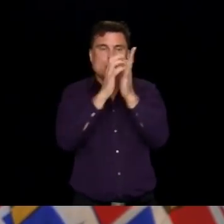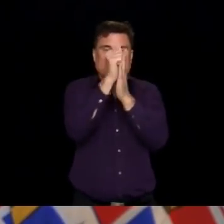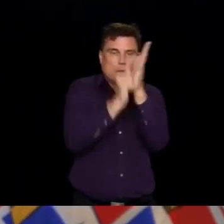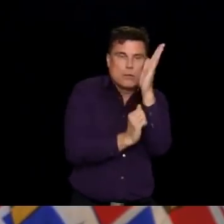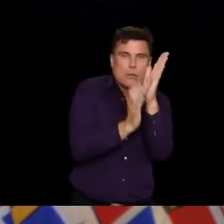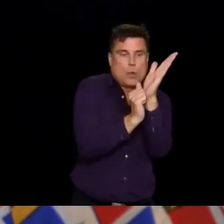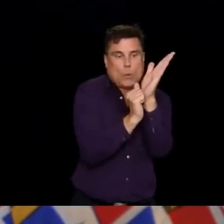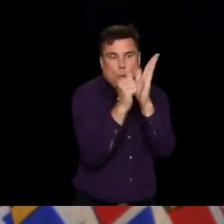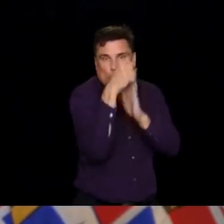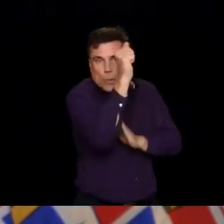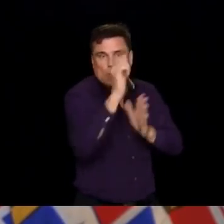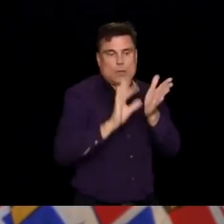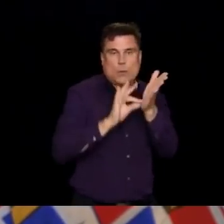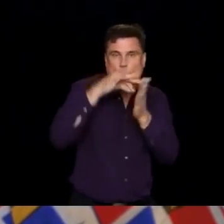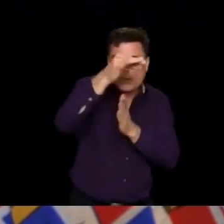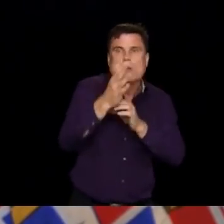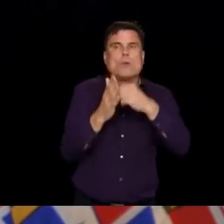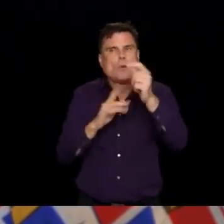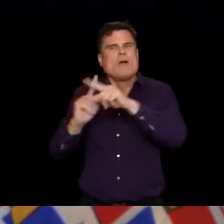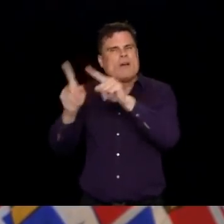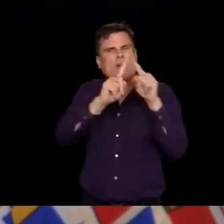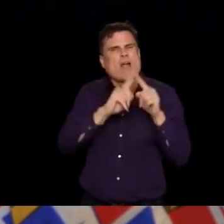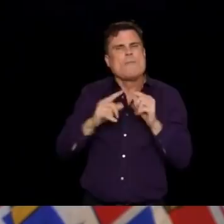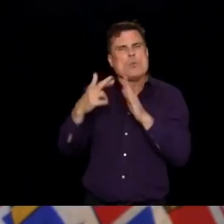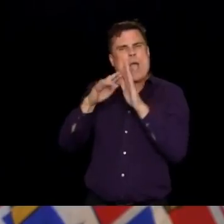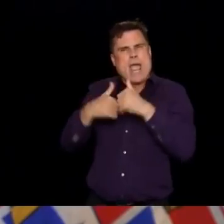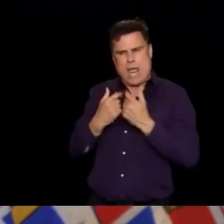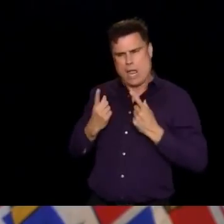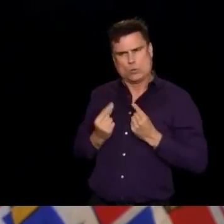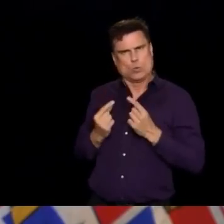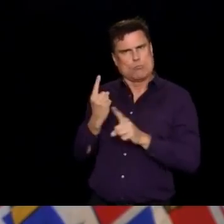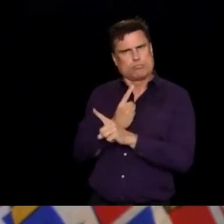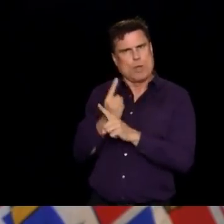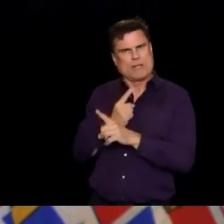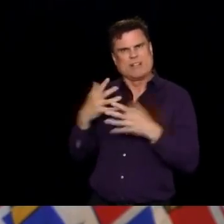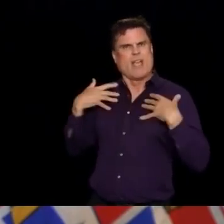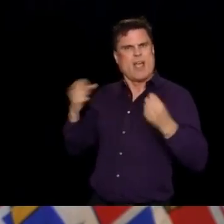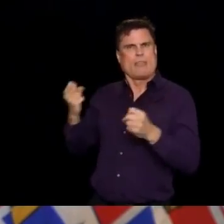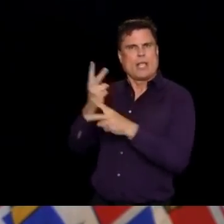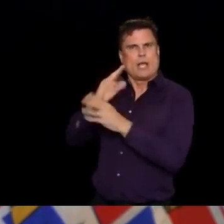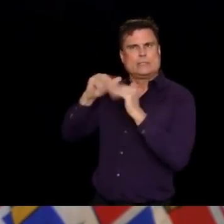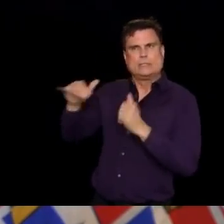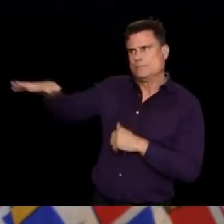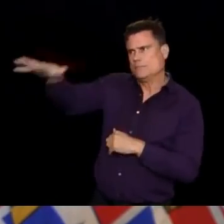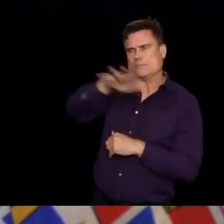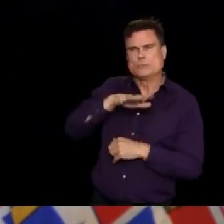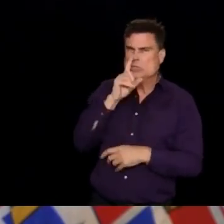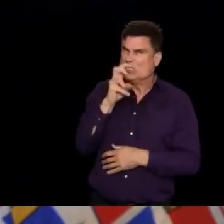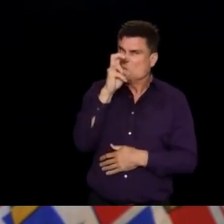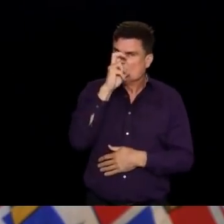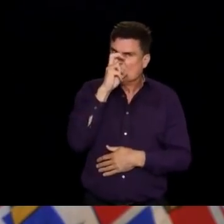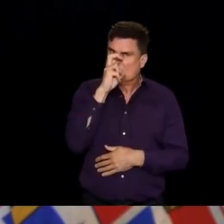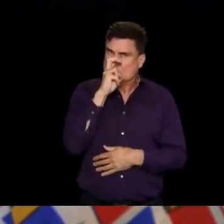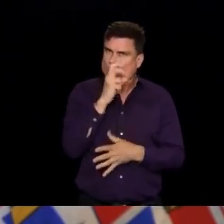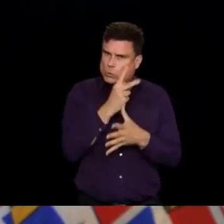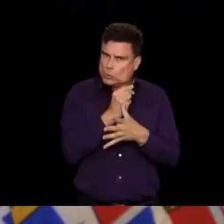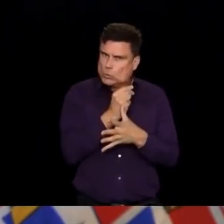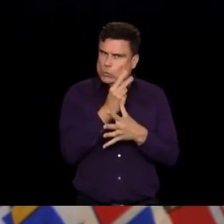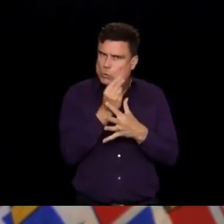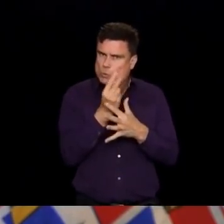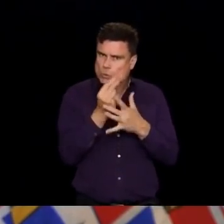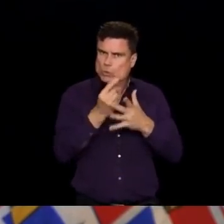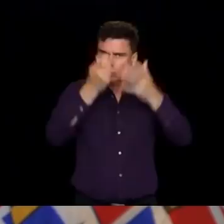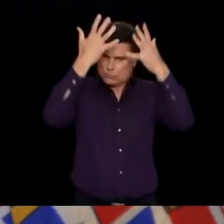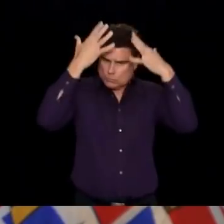more chances that you are going to pass it on to others inadvertently. The one other thing I will say about it is,